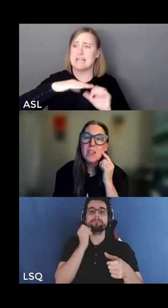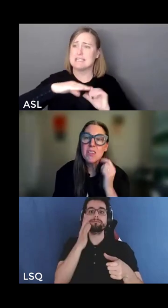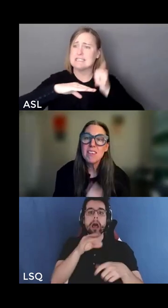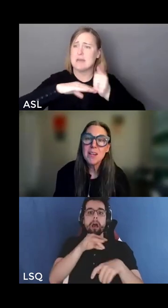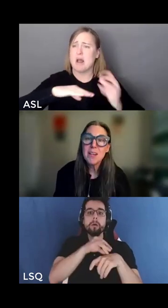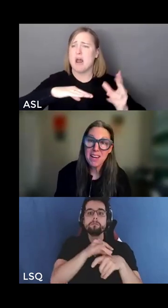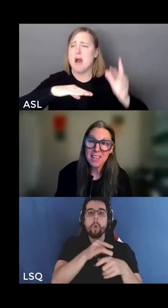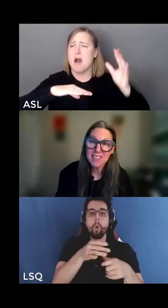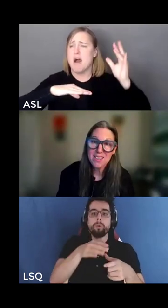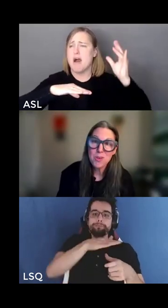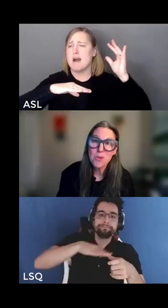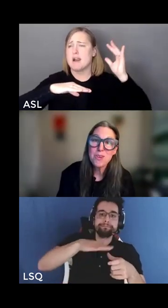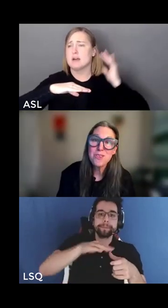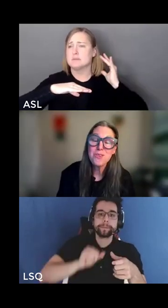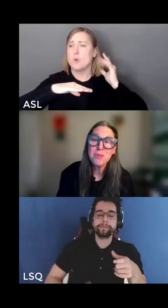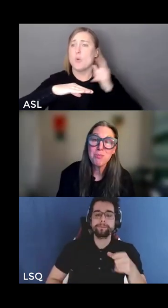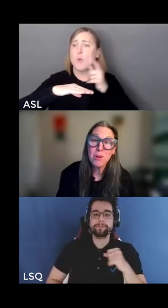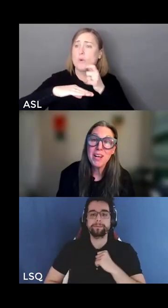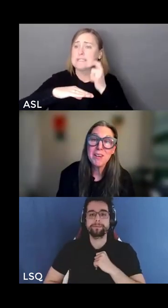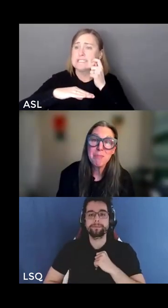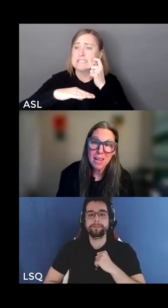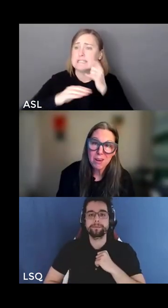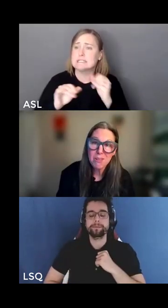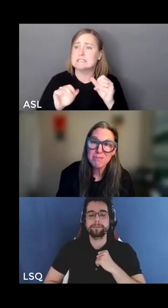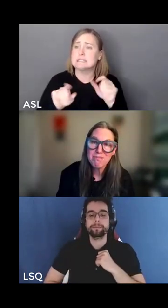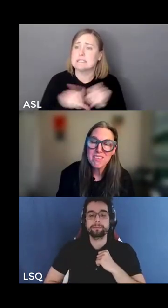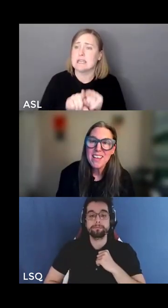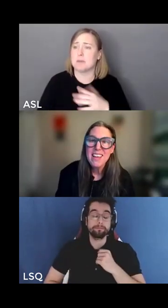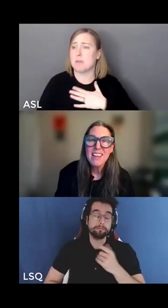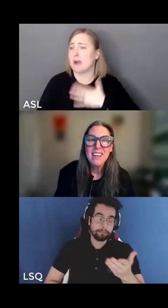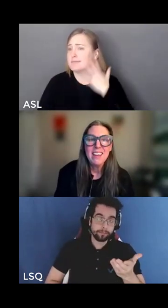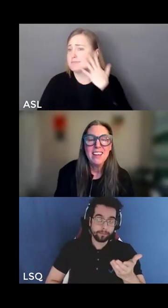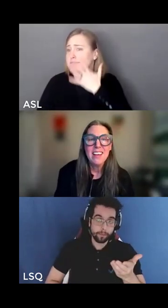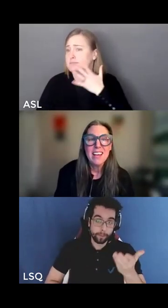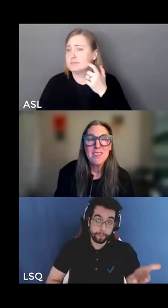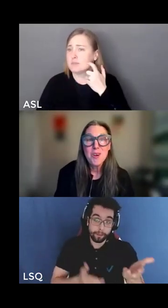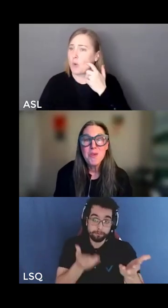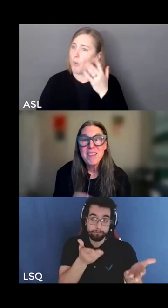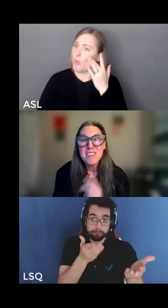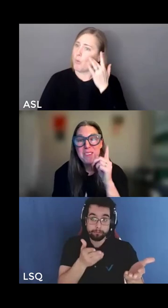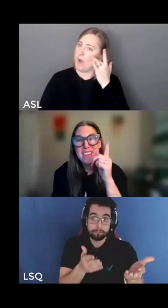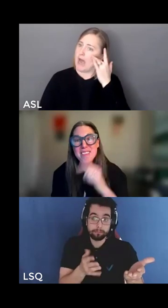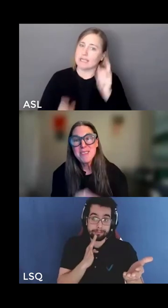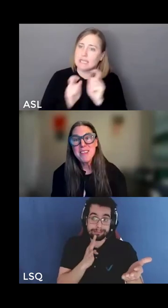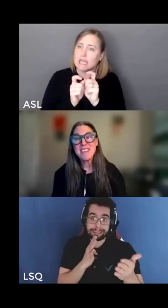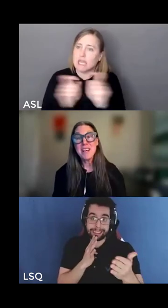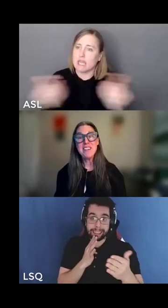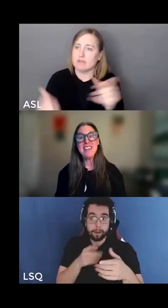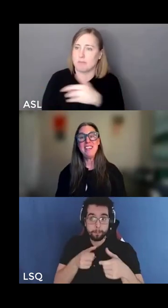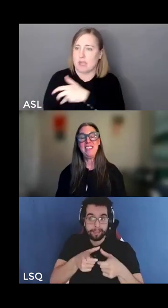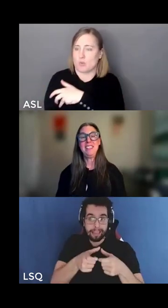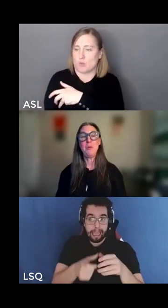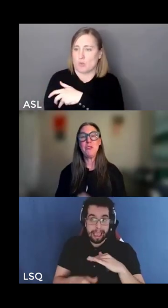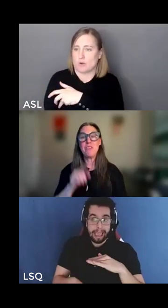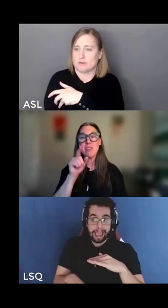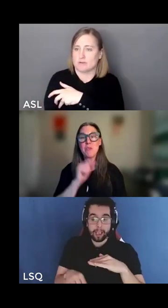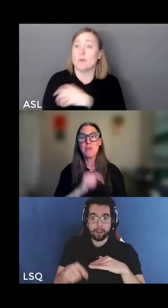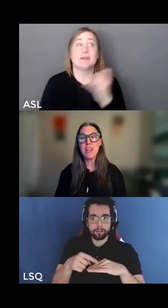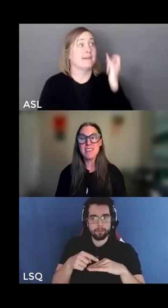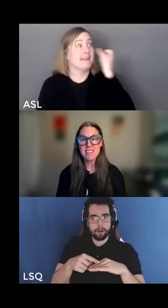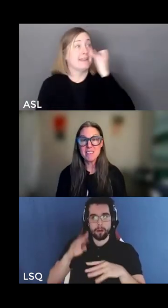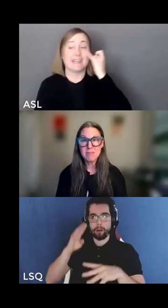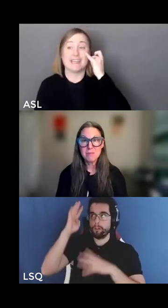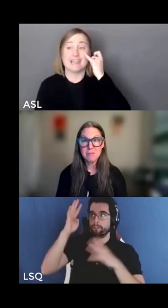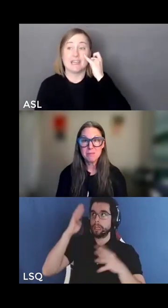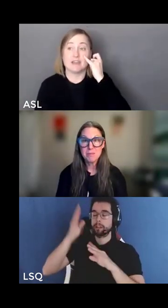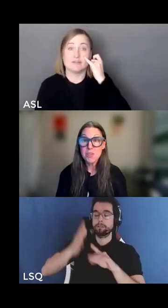skin looks like mine in order to deploy power and so when someone says to me stephanie what you just did